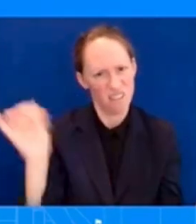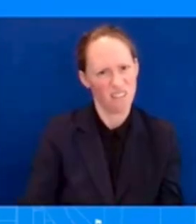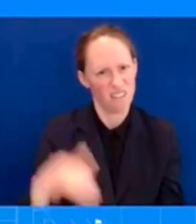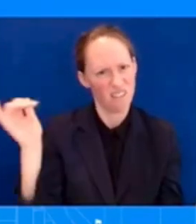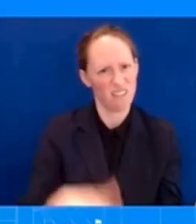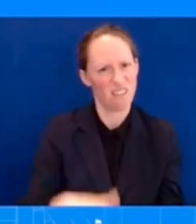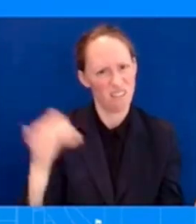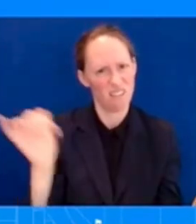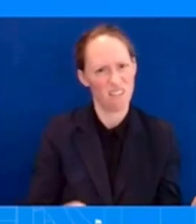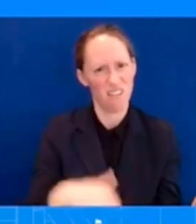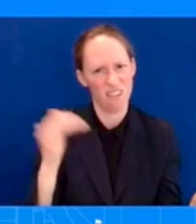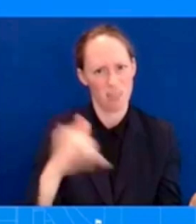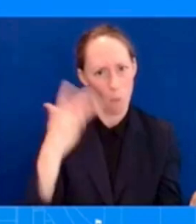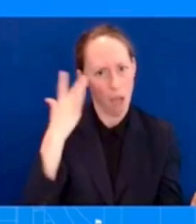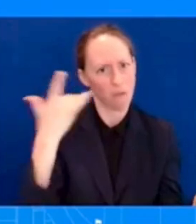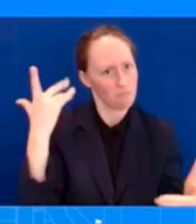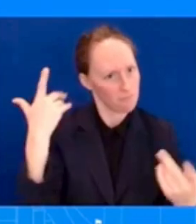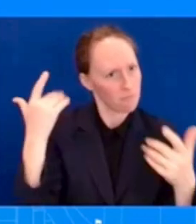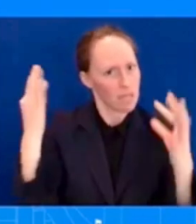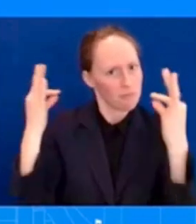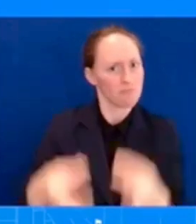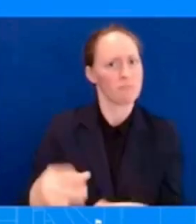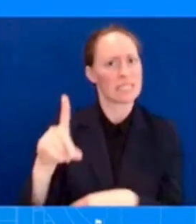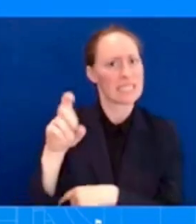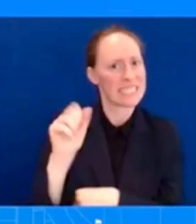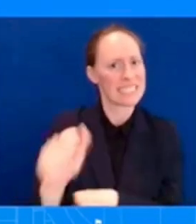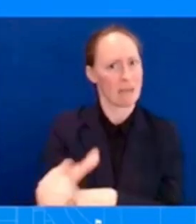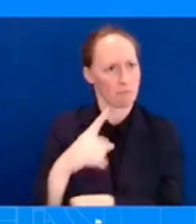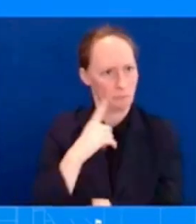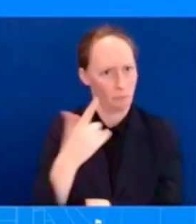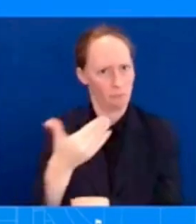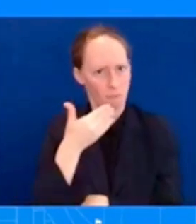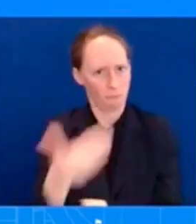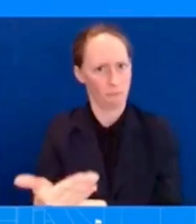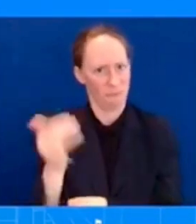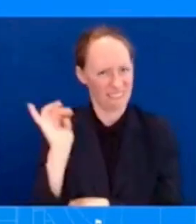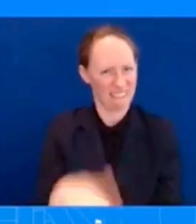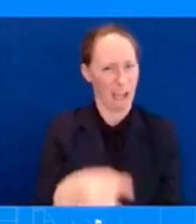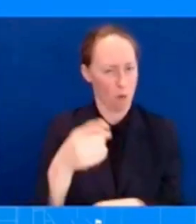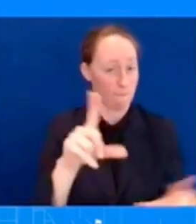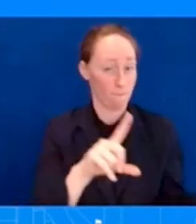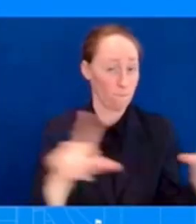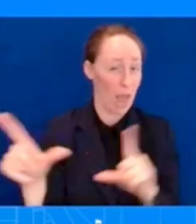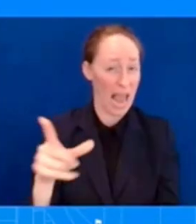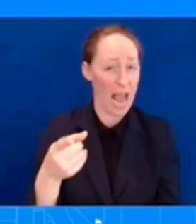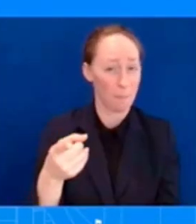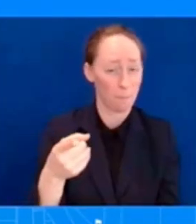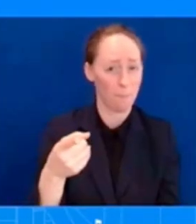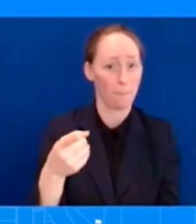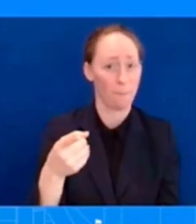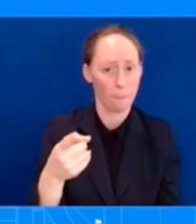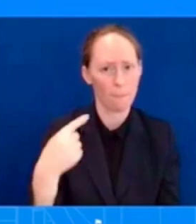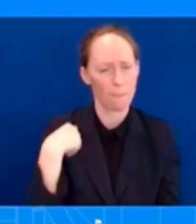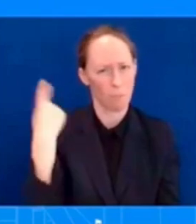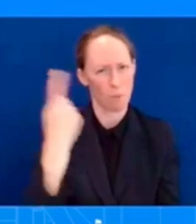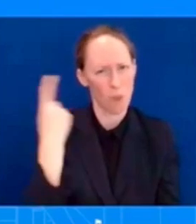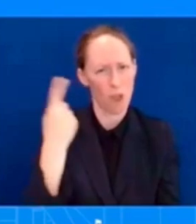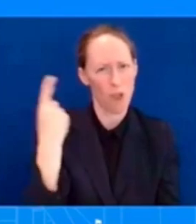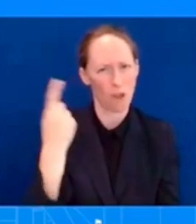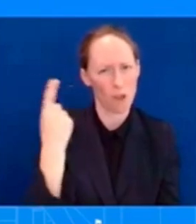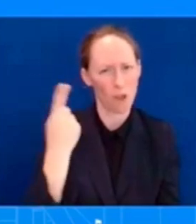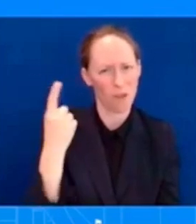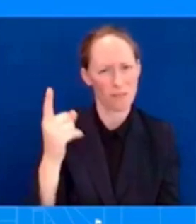taking. And so I'm wondering, you know, if the President believes that appointing a special counsel or